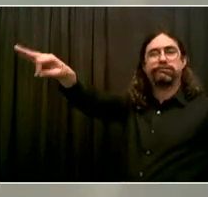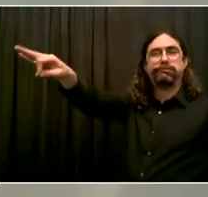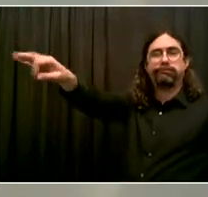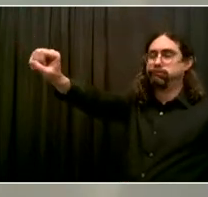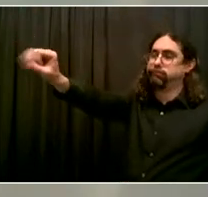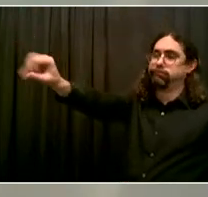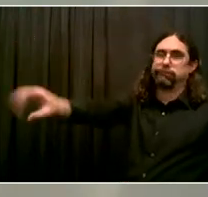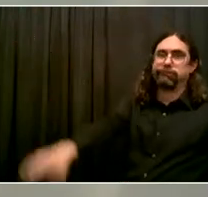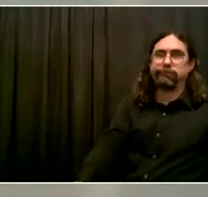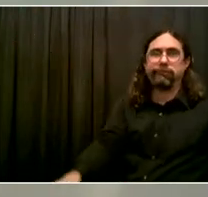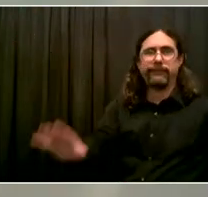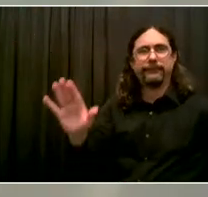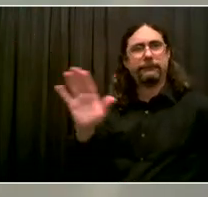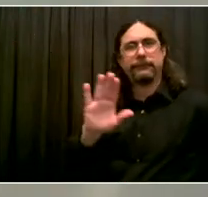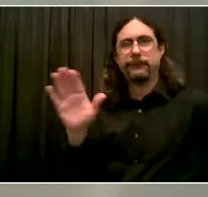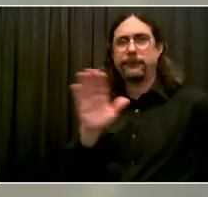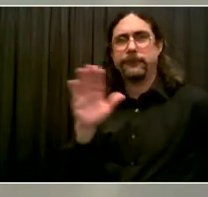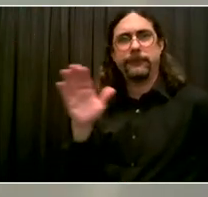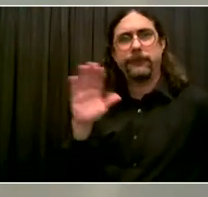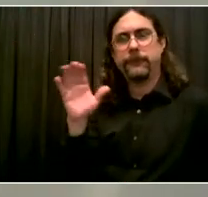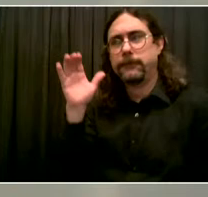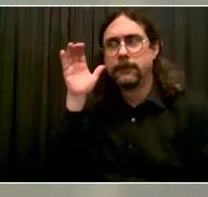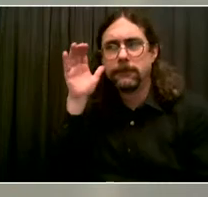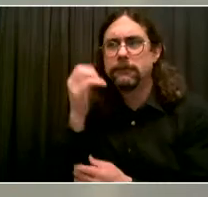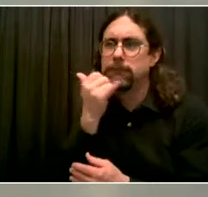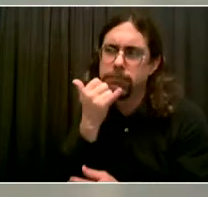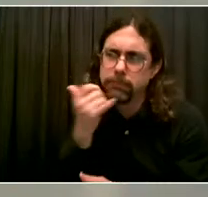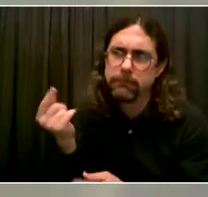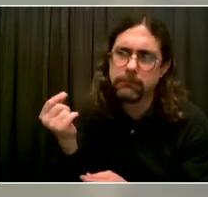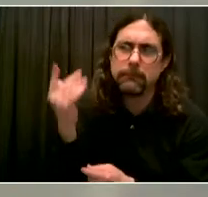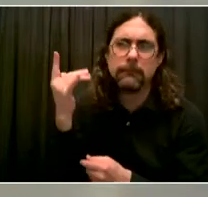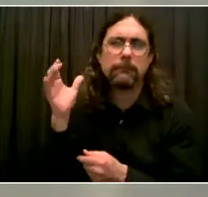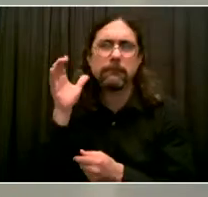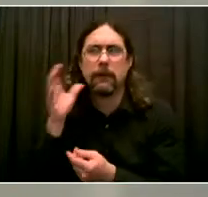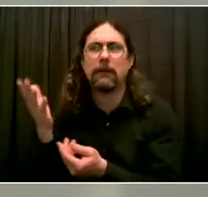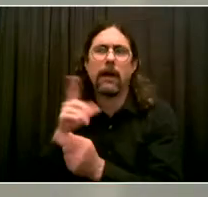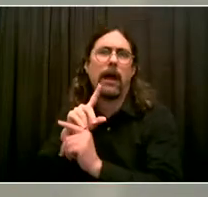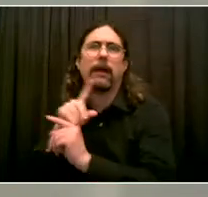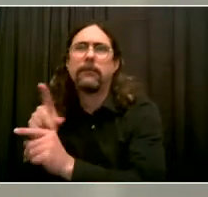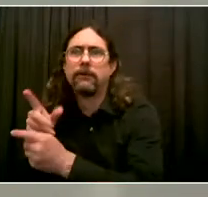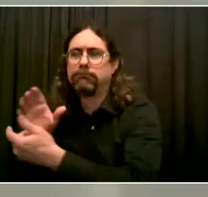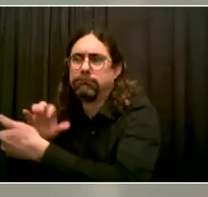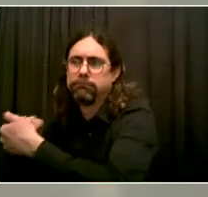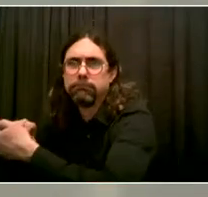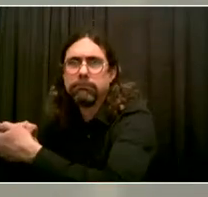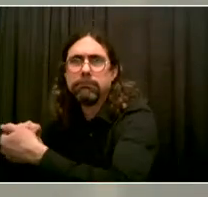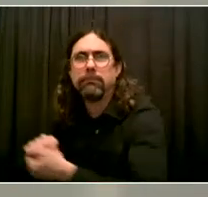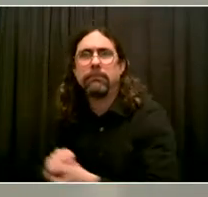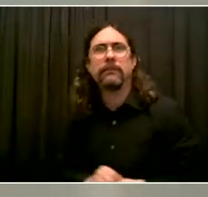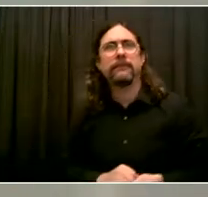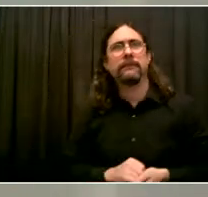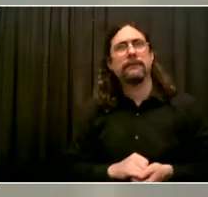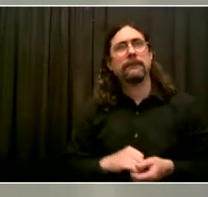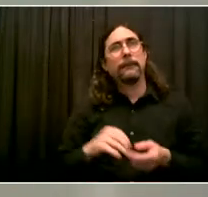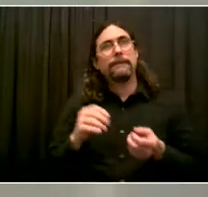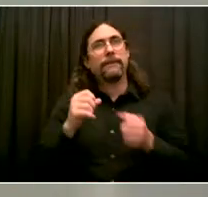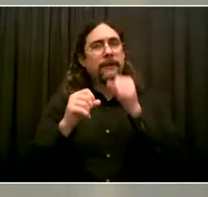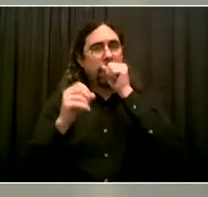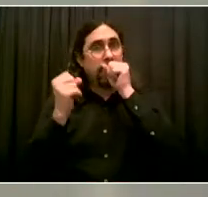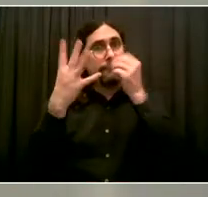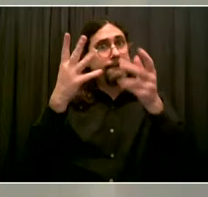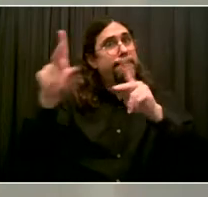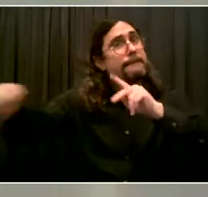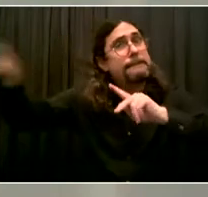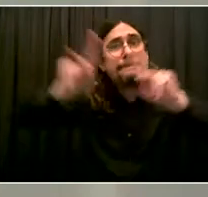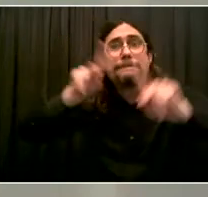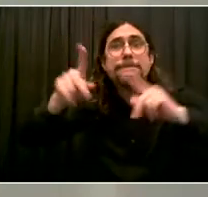changes a lot. You know, we're constantly getting updated. That's always a challenge for us. So that's a challenge for them. So I think Dr. Katz has really explained